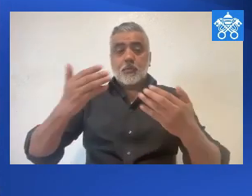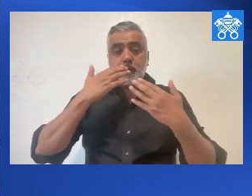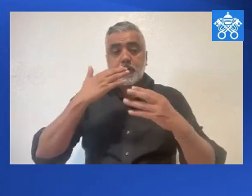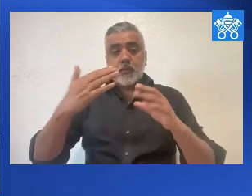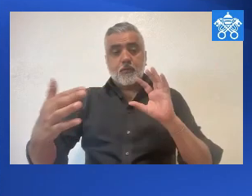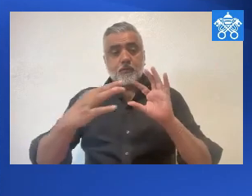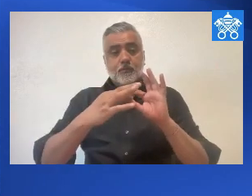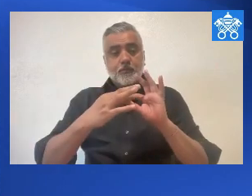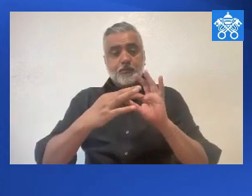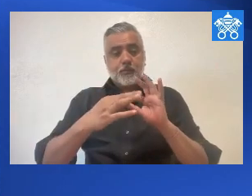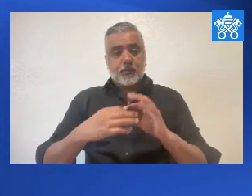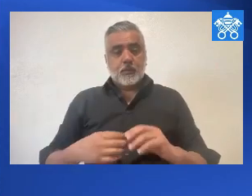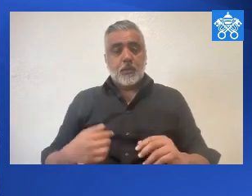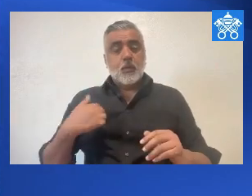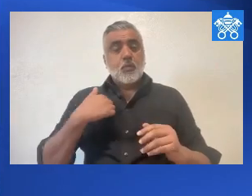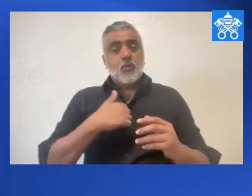welcome to you all.